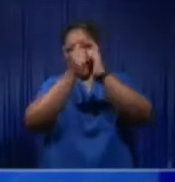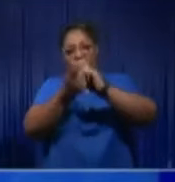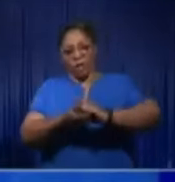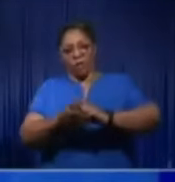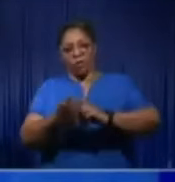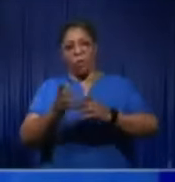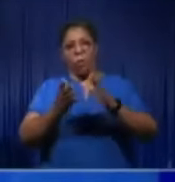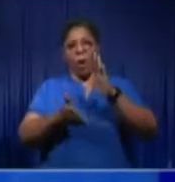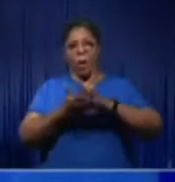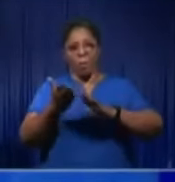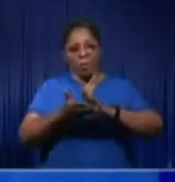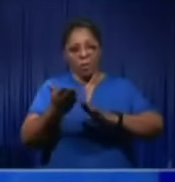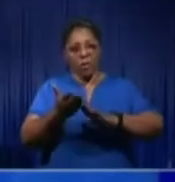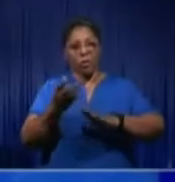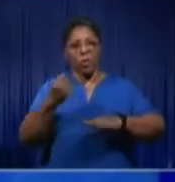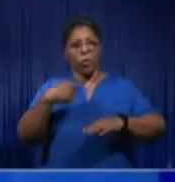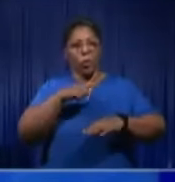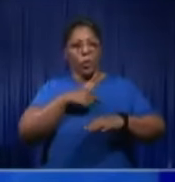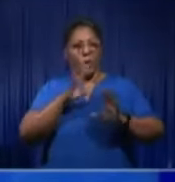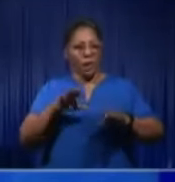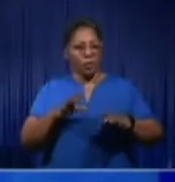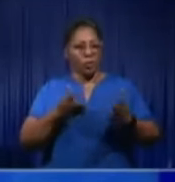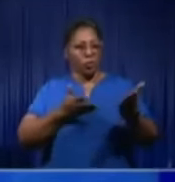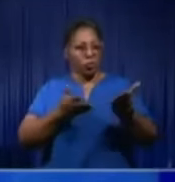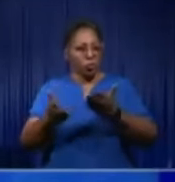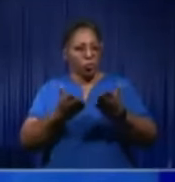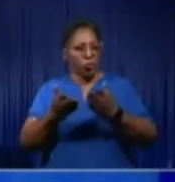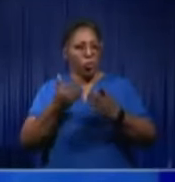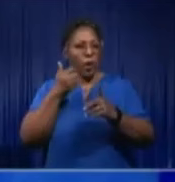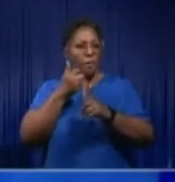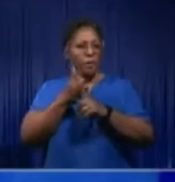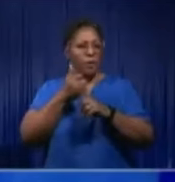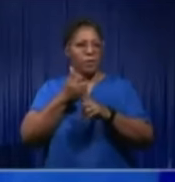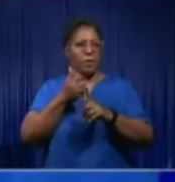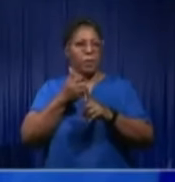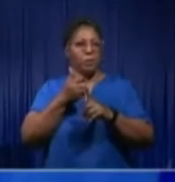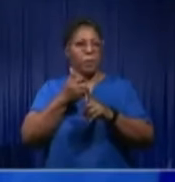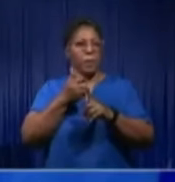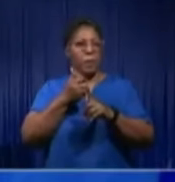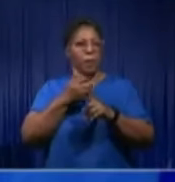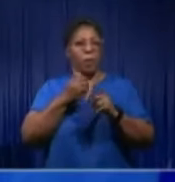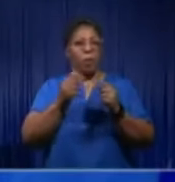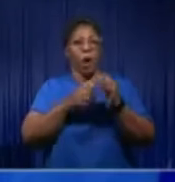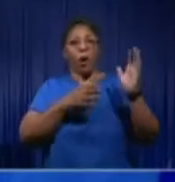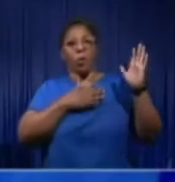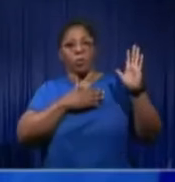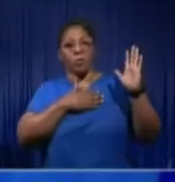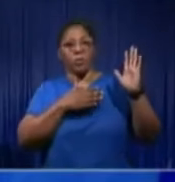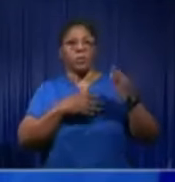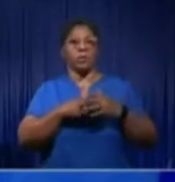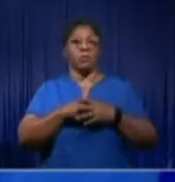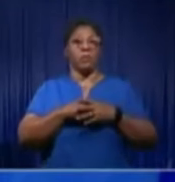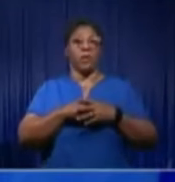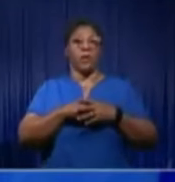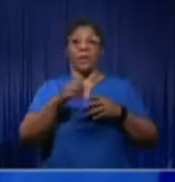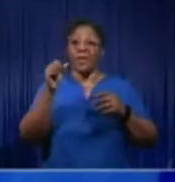effectively serve you with transparency and accountability. And yes, the issue to which my colleague